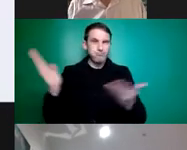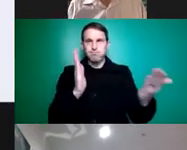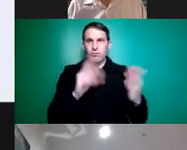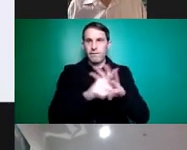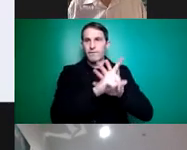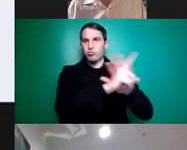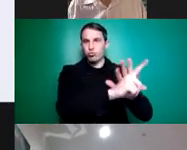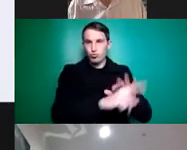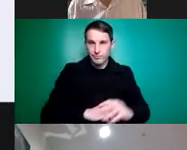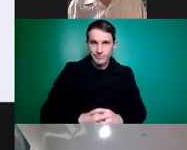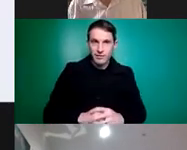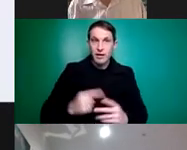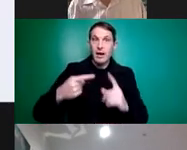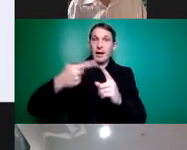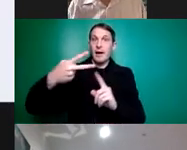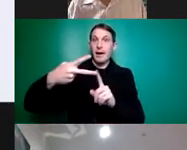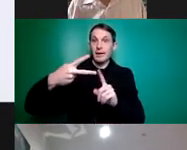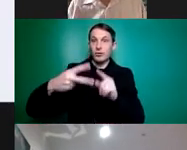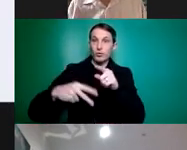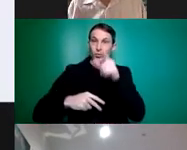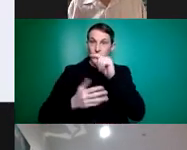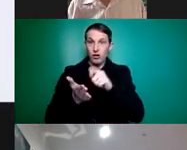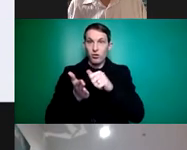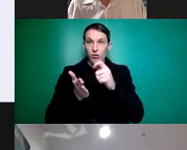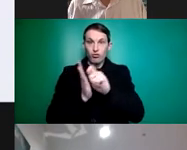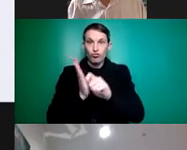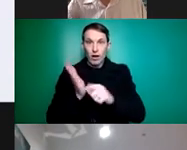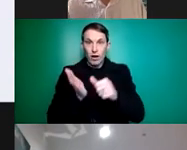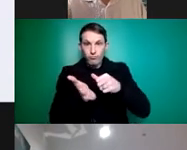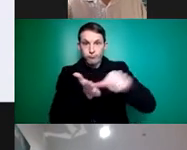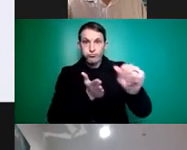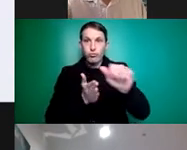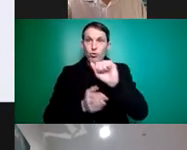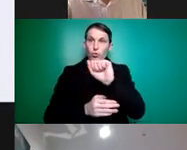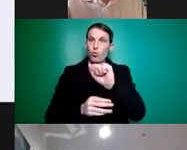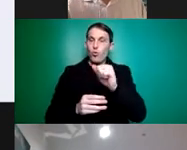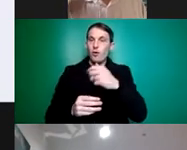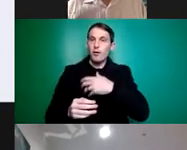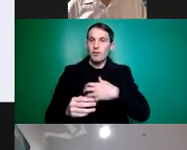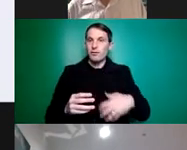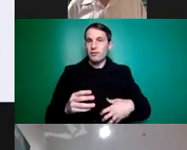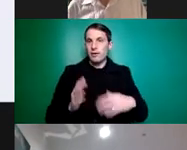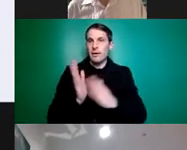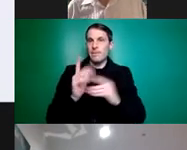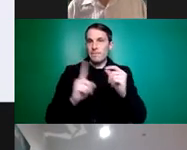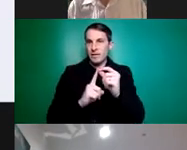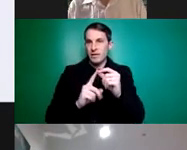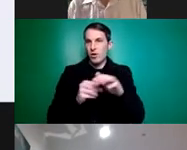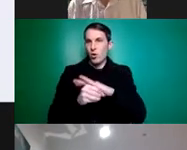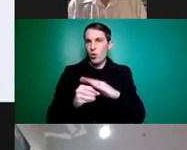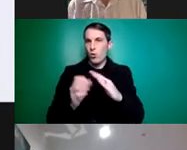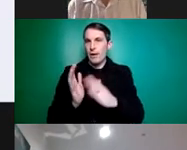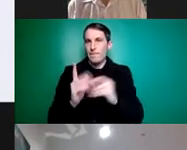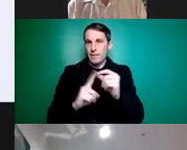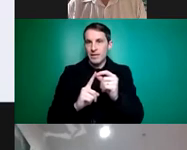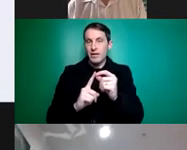thing people can do is write to or meet with their federal MP because we want as many MPs as possible to contact Ann Rustin's office